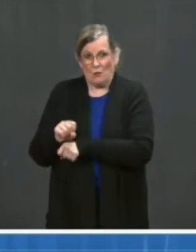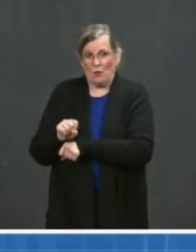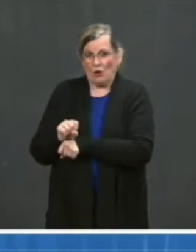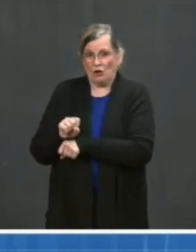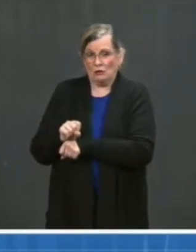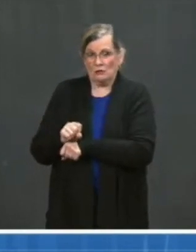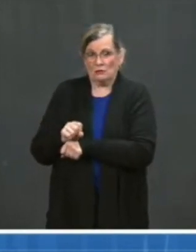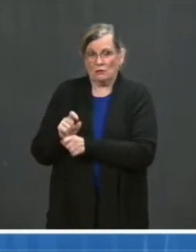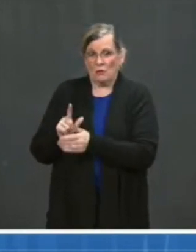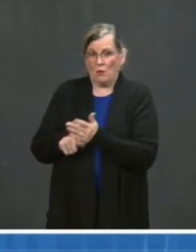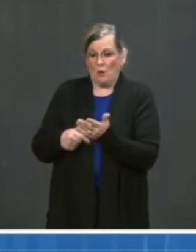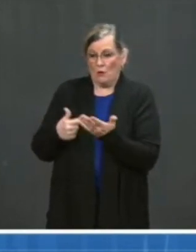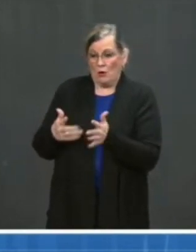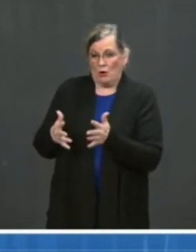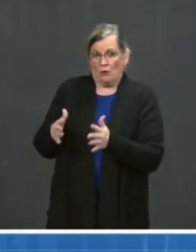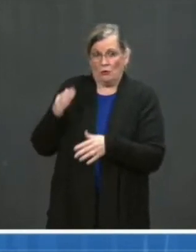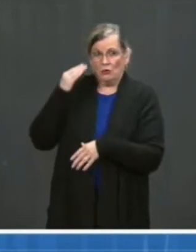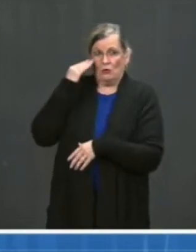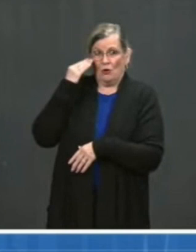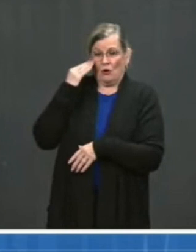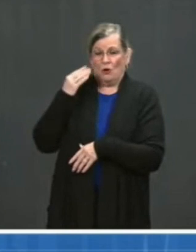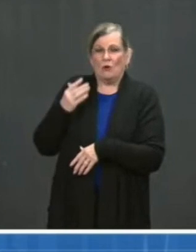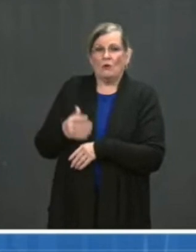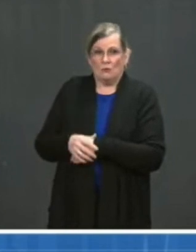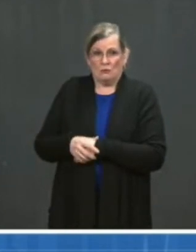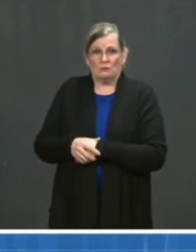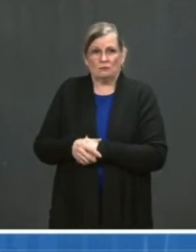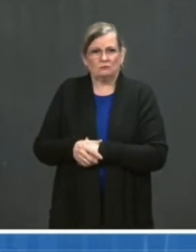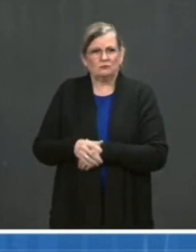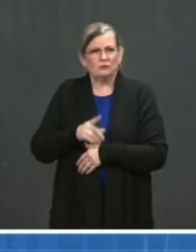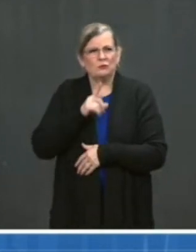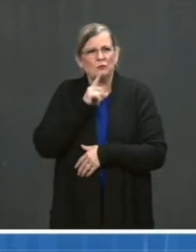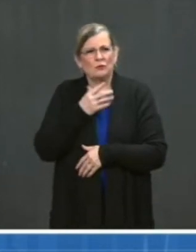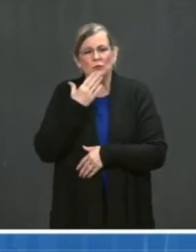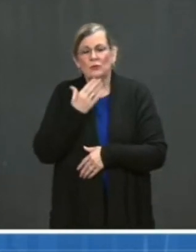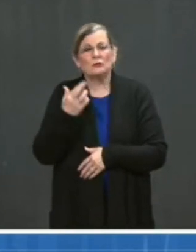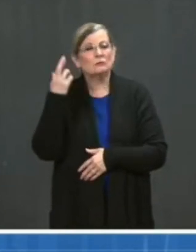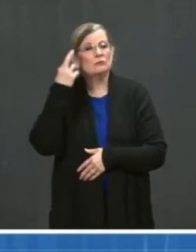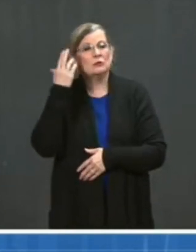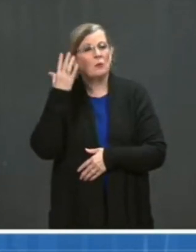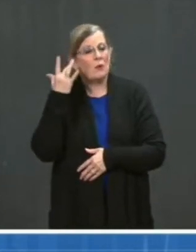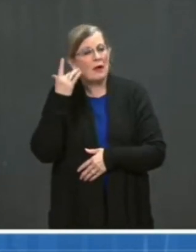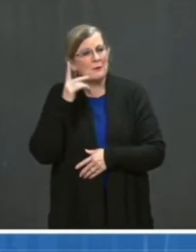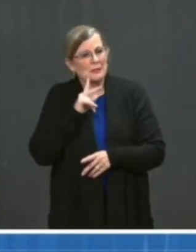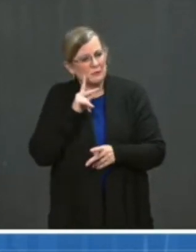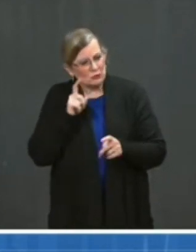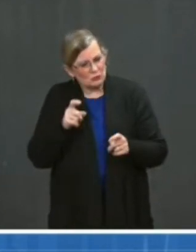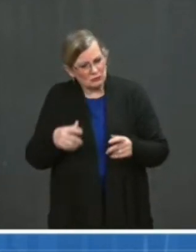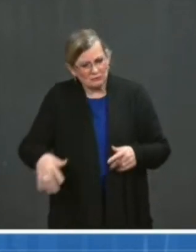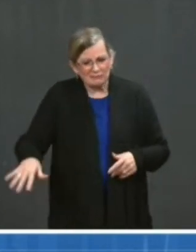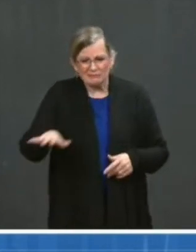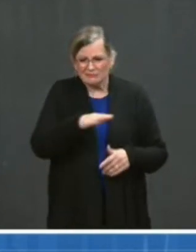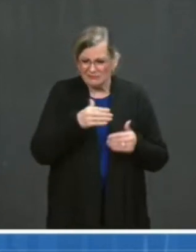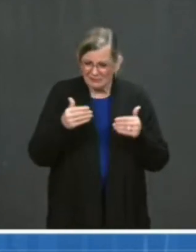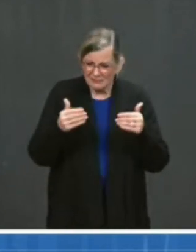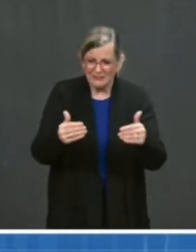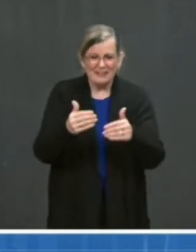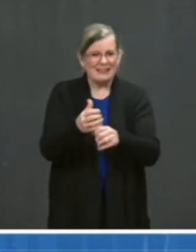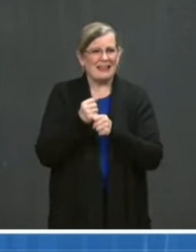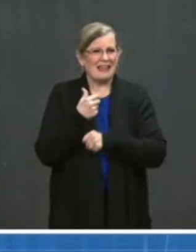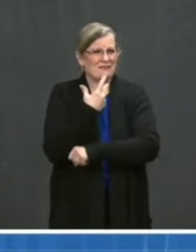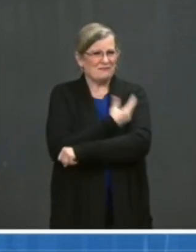adolescence. Very, very good reason for everyone to get vaccinated as soon as it becomes available to you.